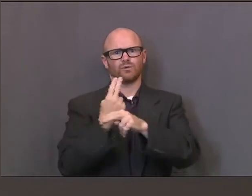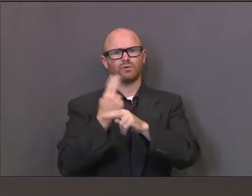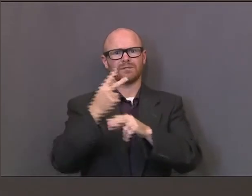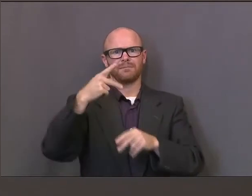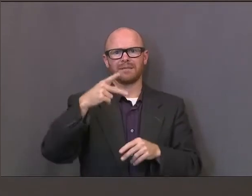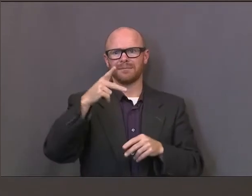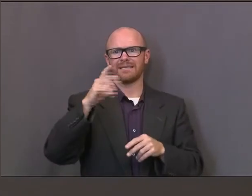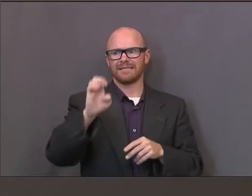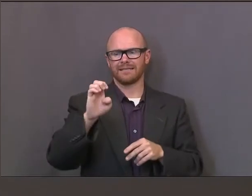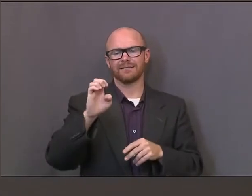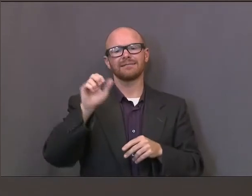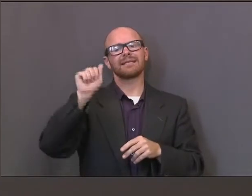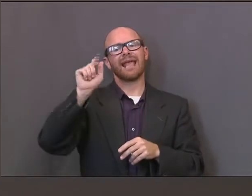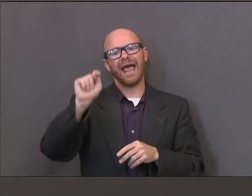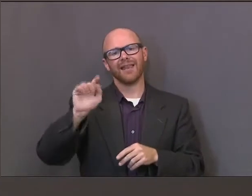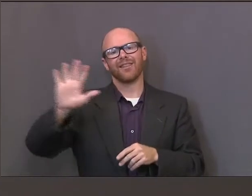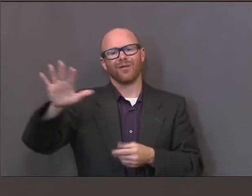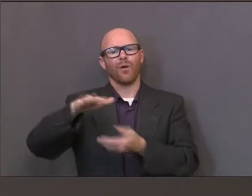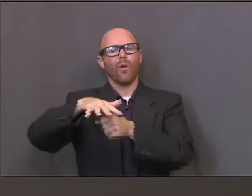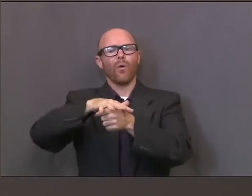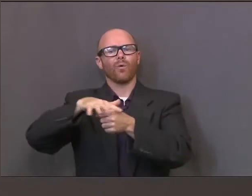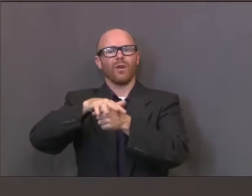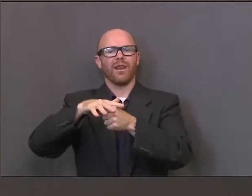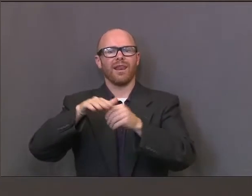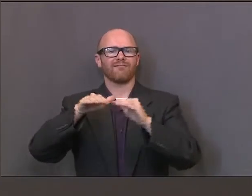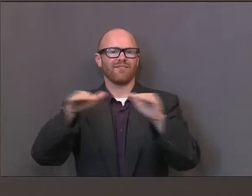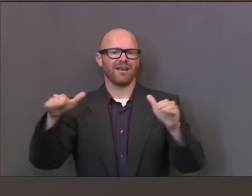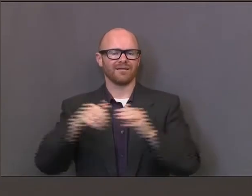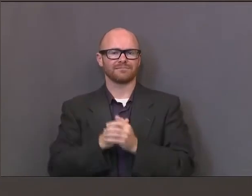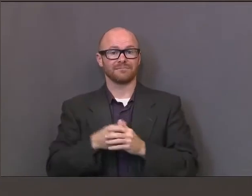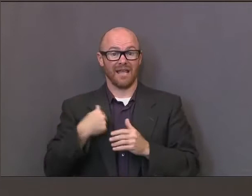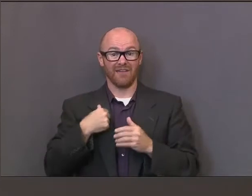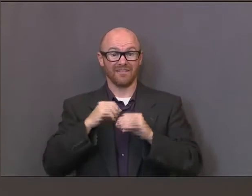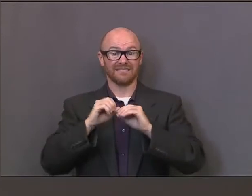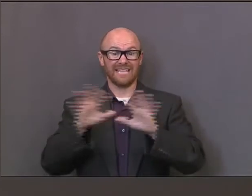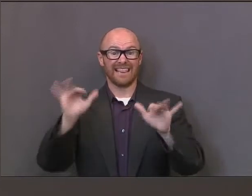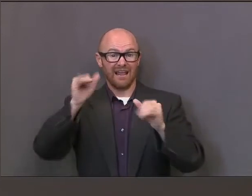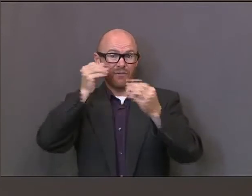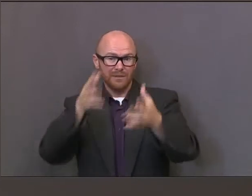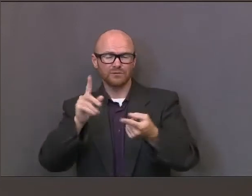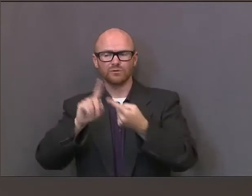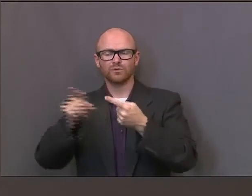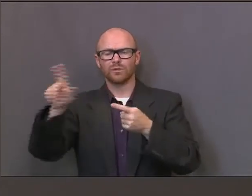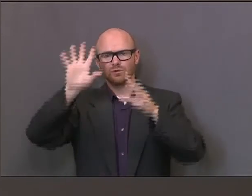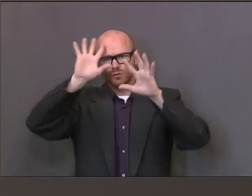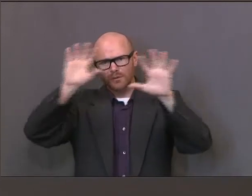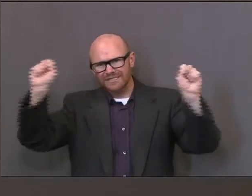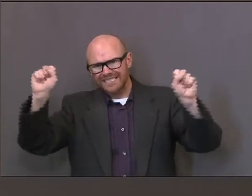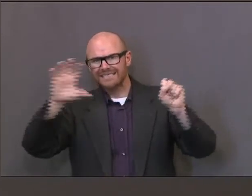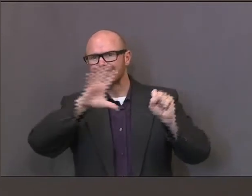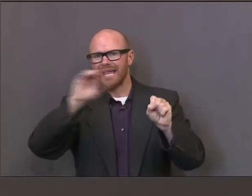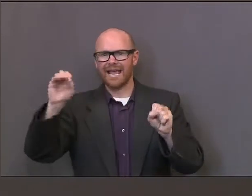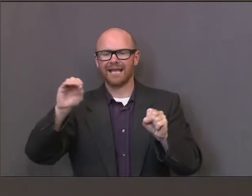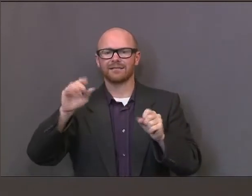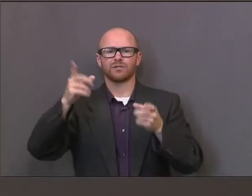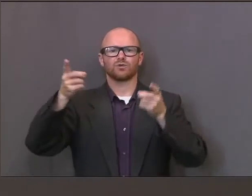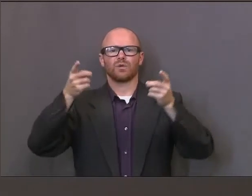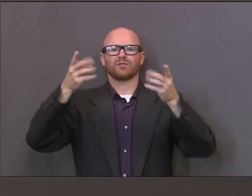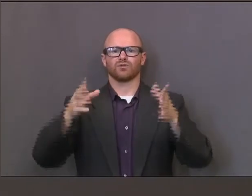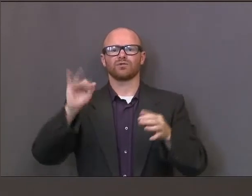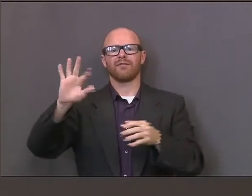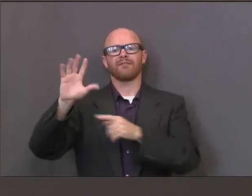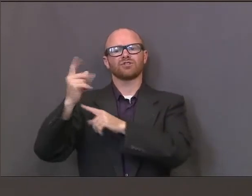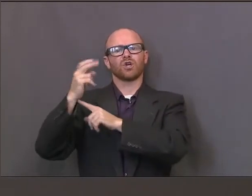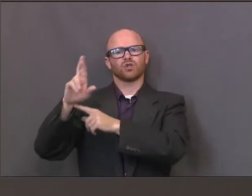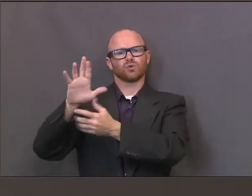that are at the county level, and I've sent that information to superintendents and charter directors as well because we feel like there are some funds there that they could